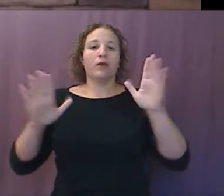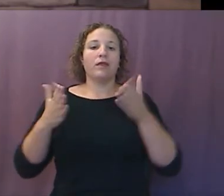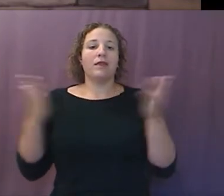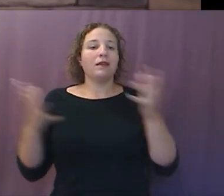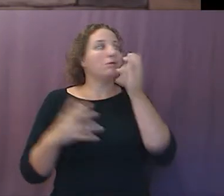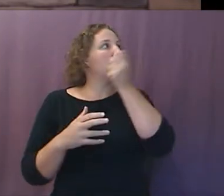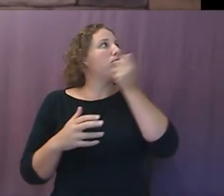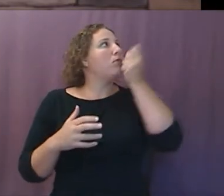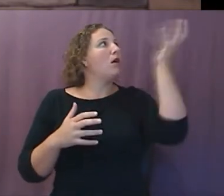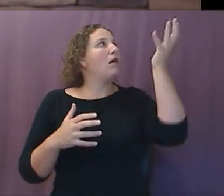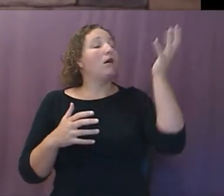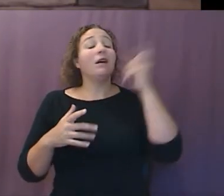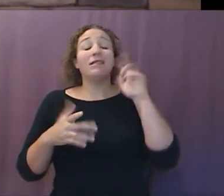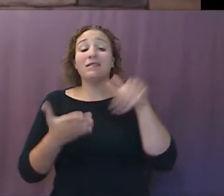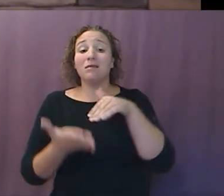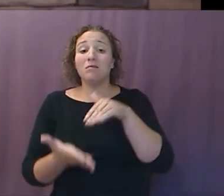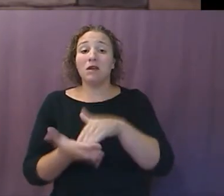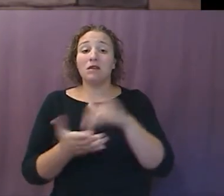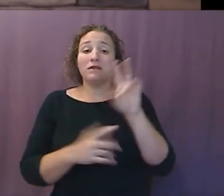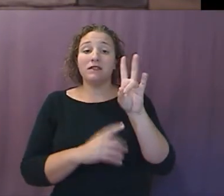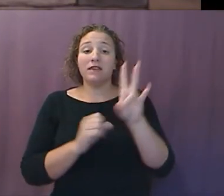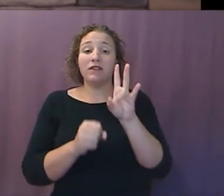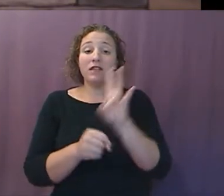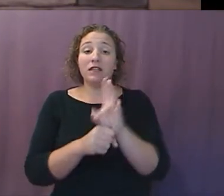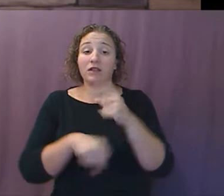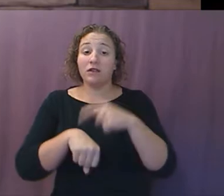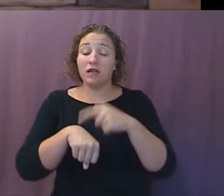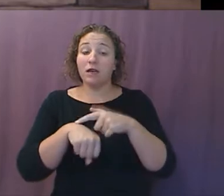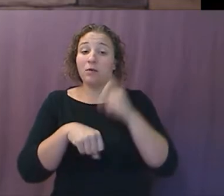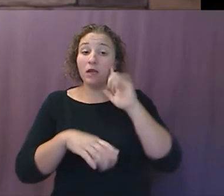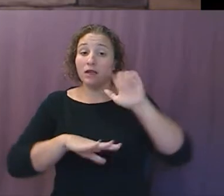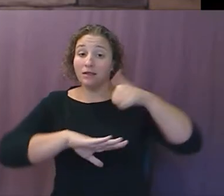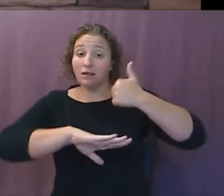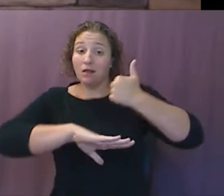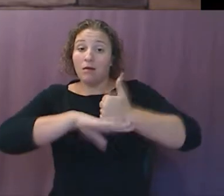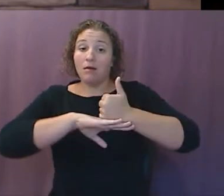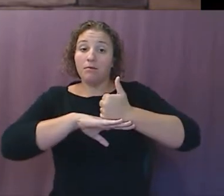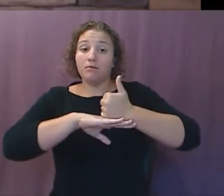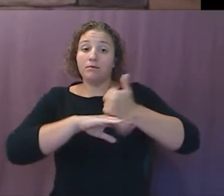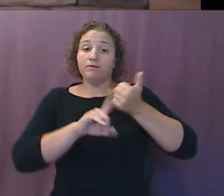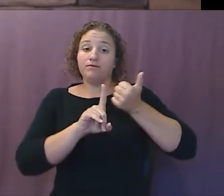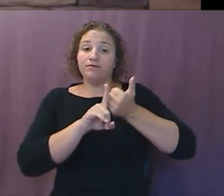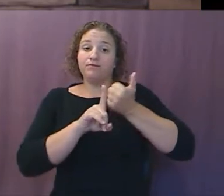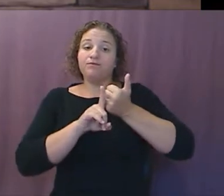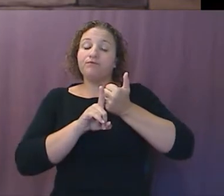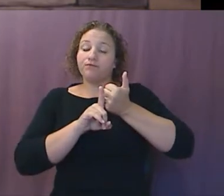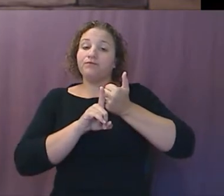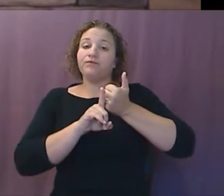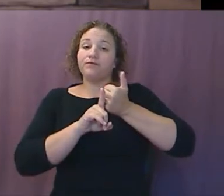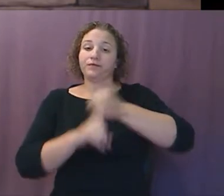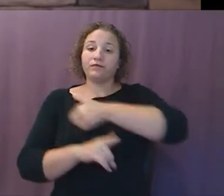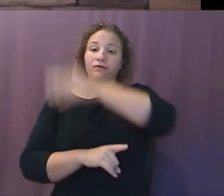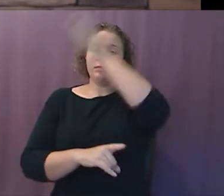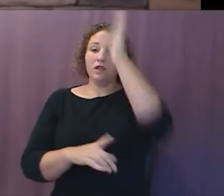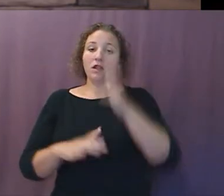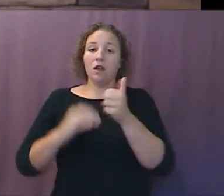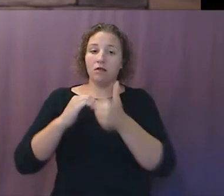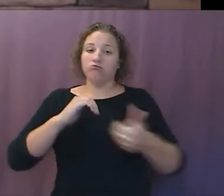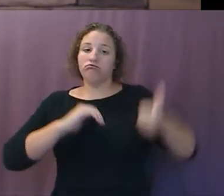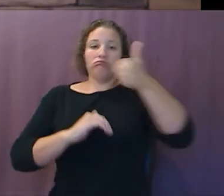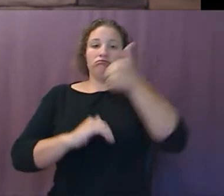of that seven-year period where he begins to proclaim himself to be God and to be above all that is worshipped, as we learn in 2